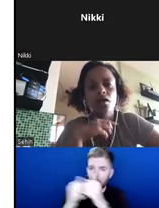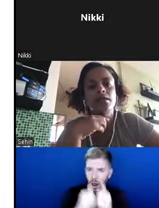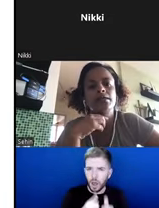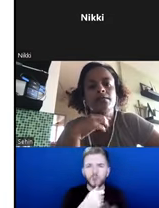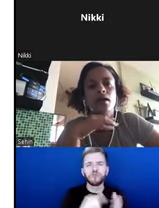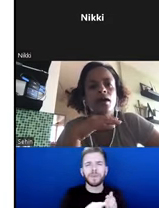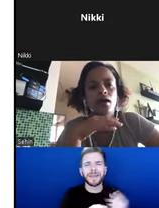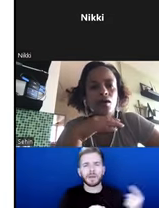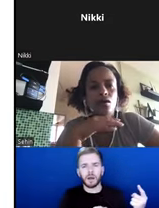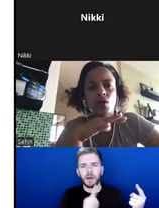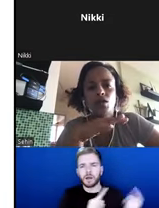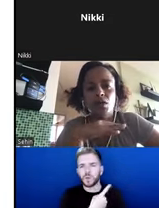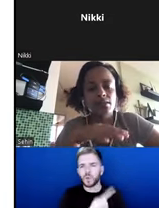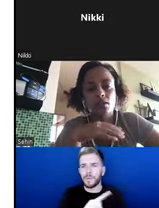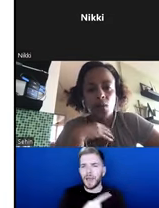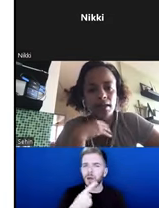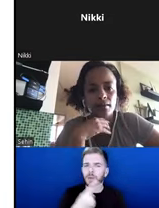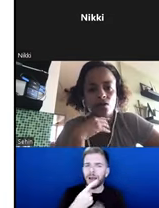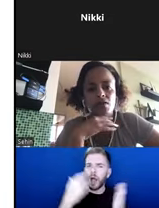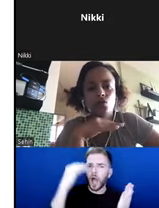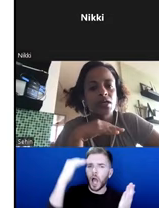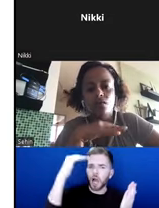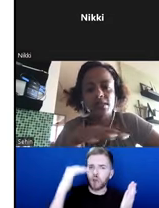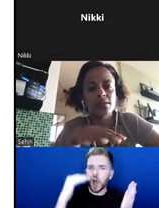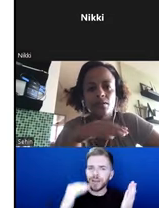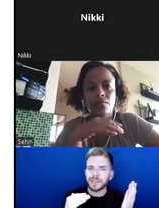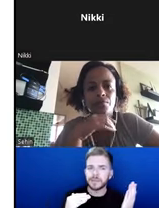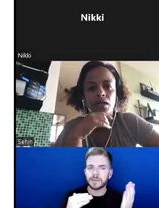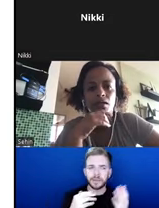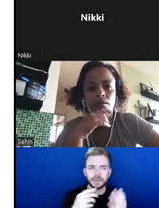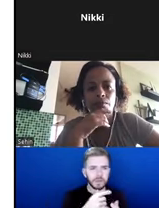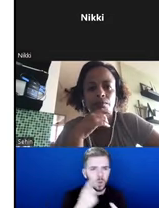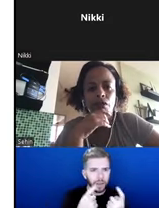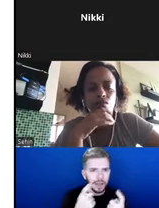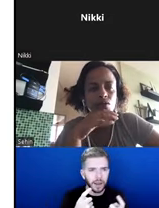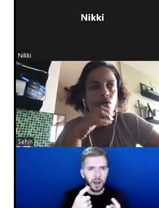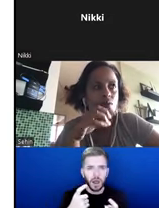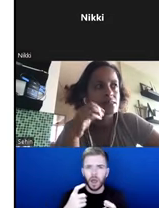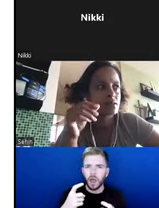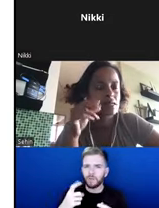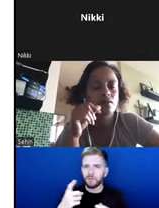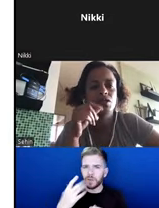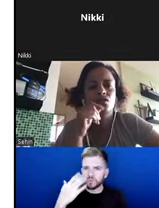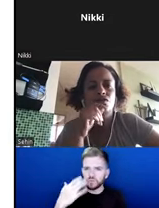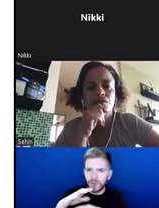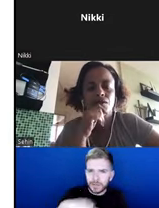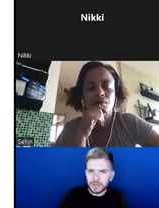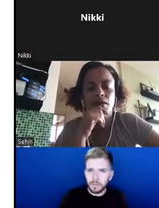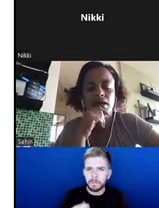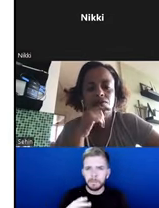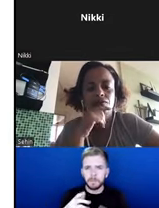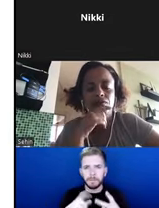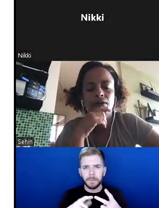hierarchies, what we consider what I think of as low key racism, you know, always this element of